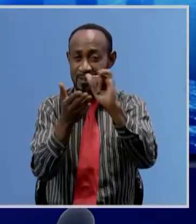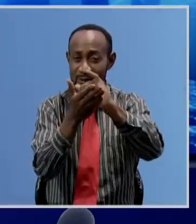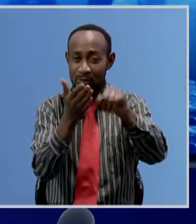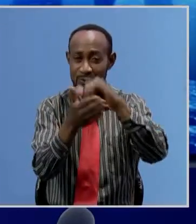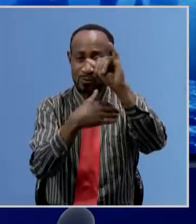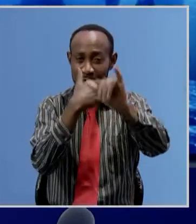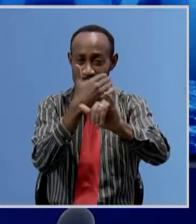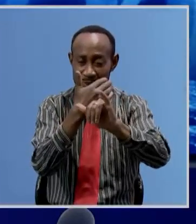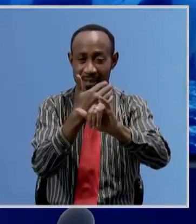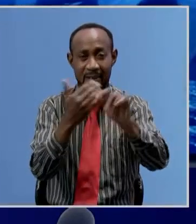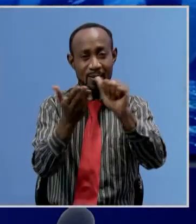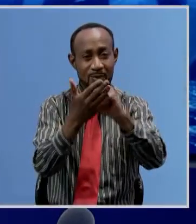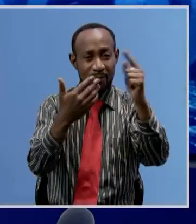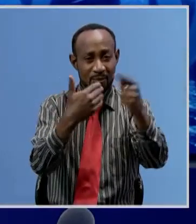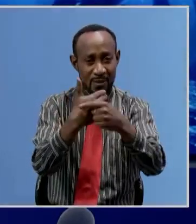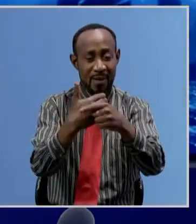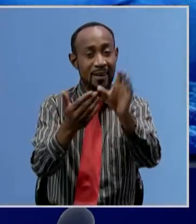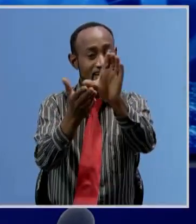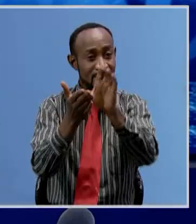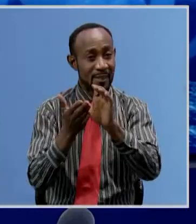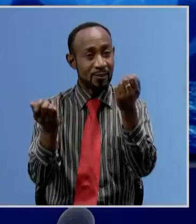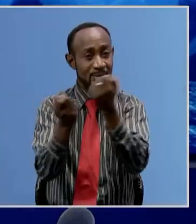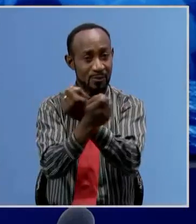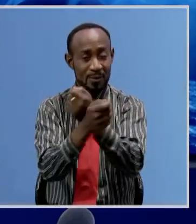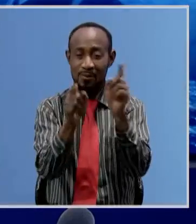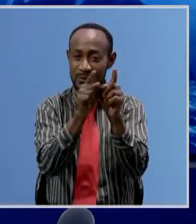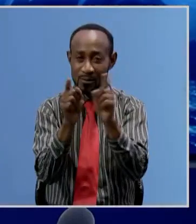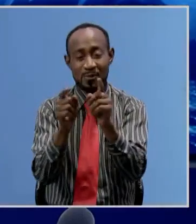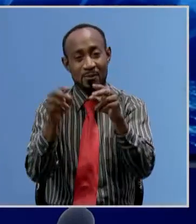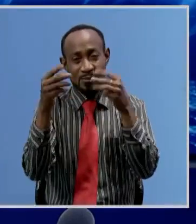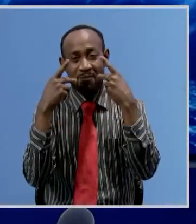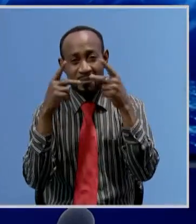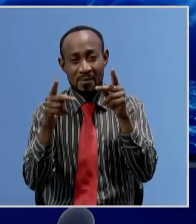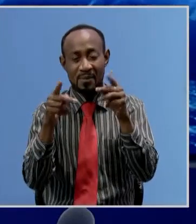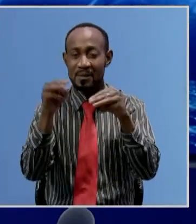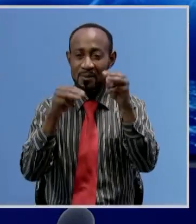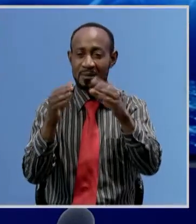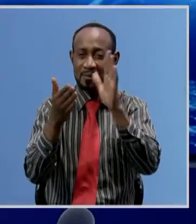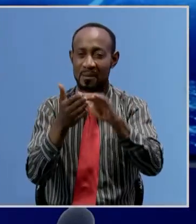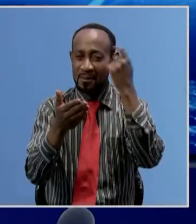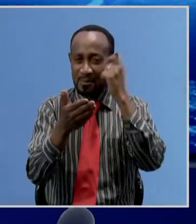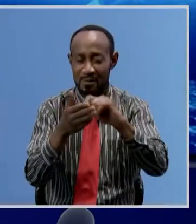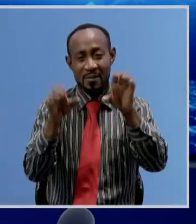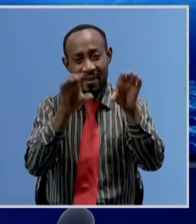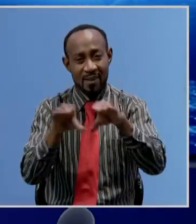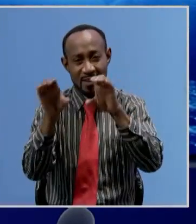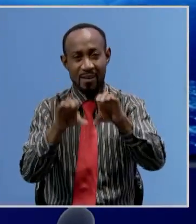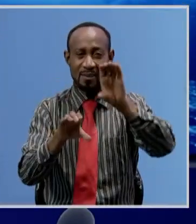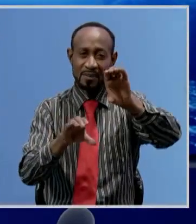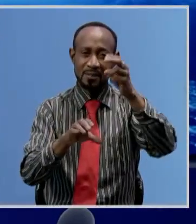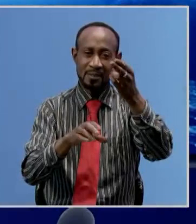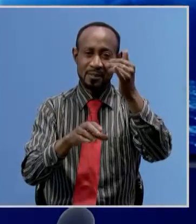of the debt swap implementation public service management division psmd acting permanent secretary peggy chiro